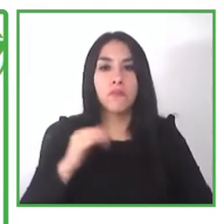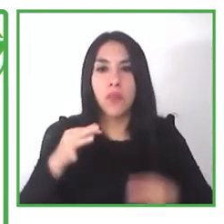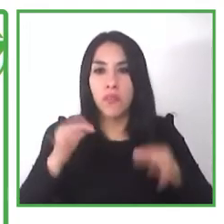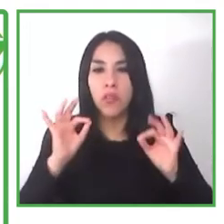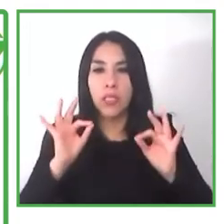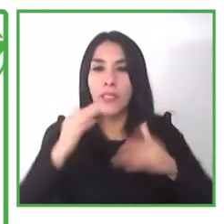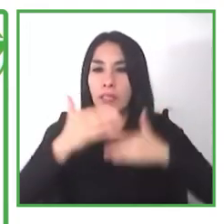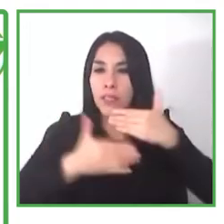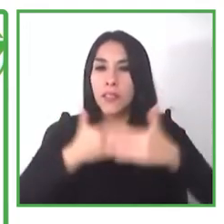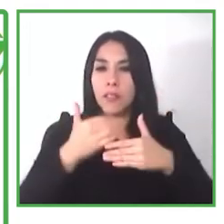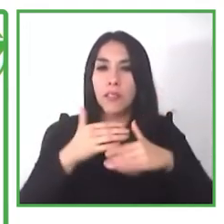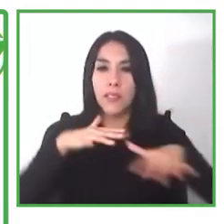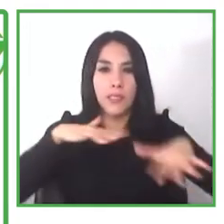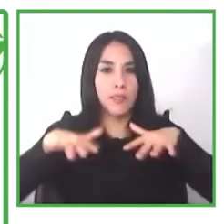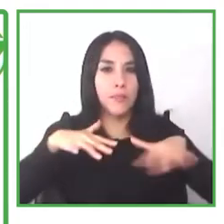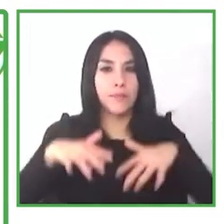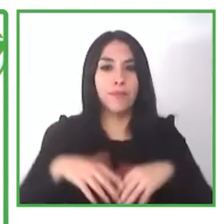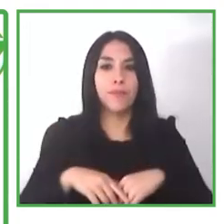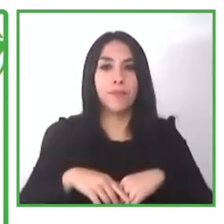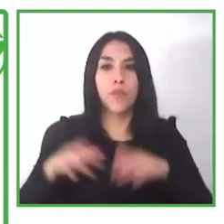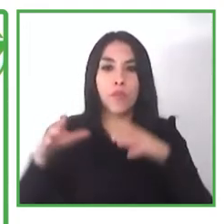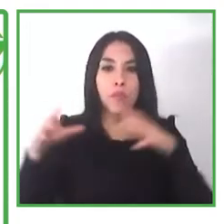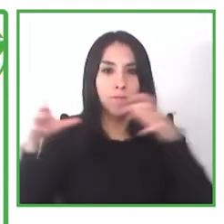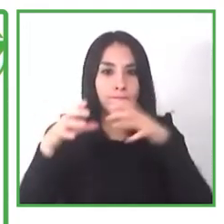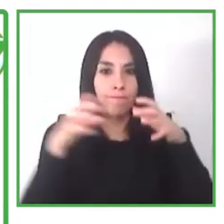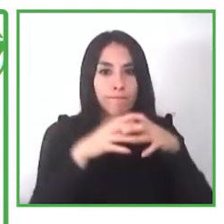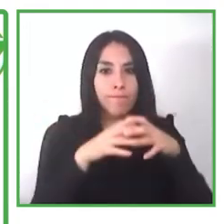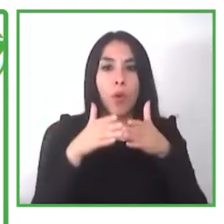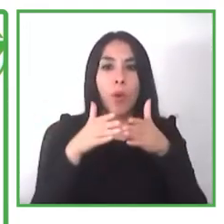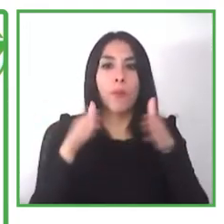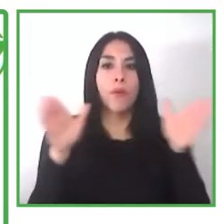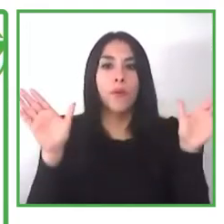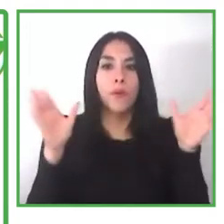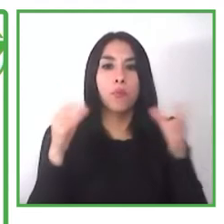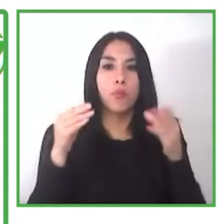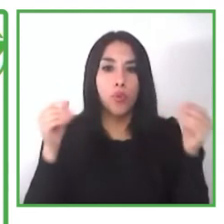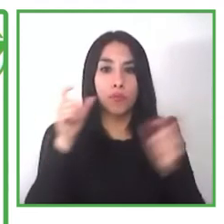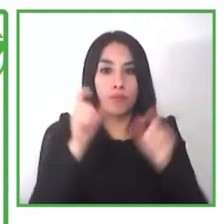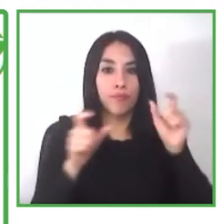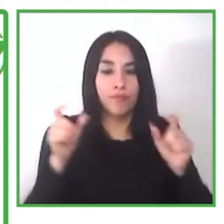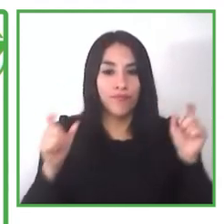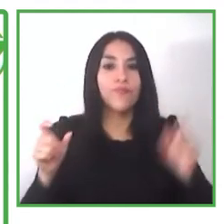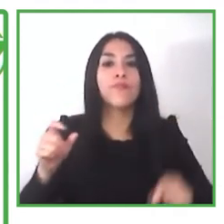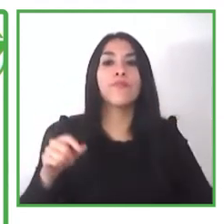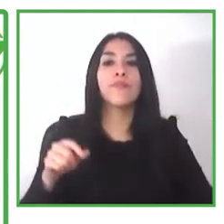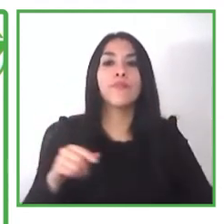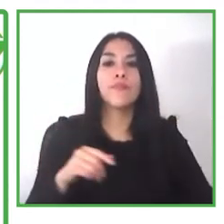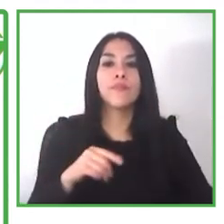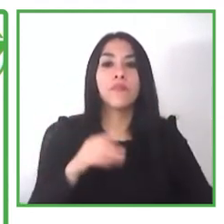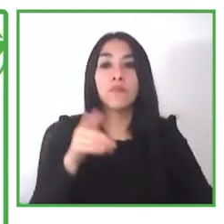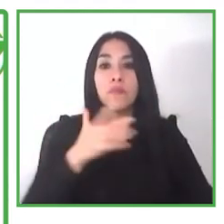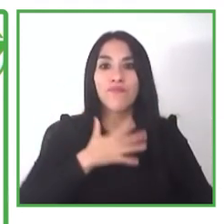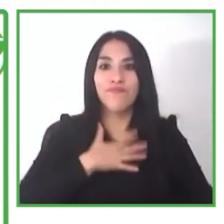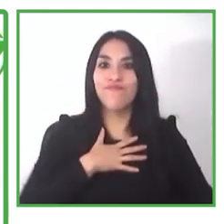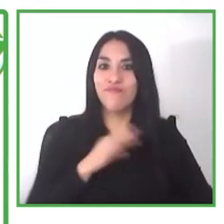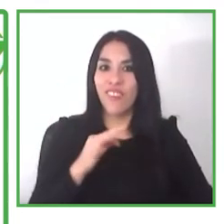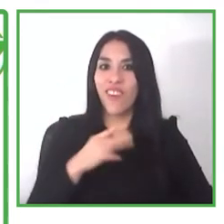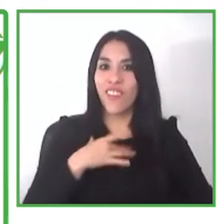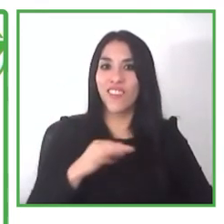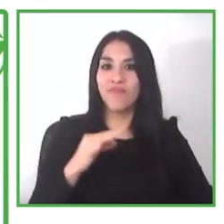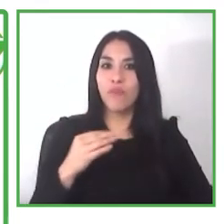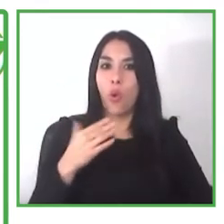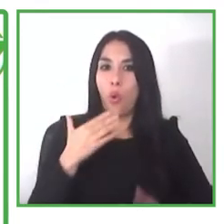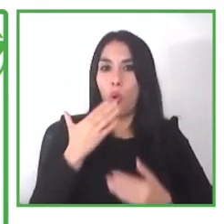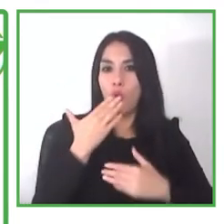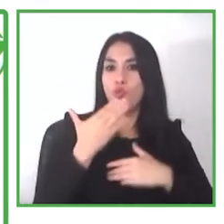delighted with our customers that are delighted with our customers their customer service so we i really want to invite you to